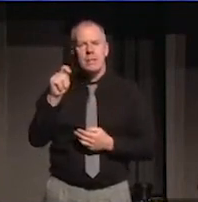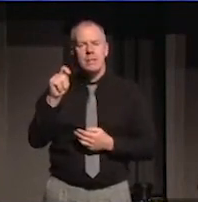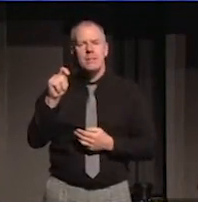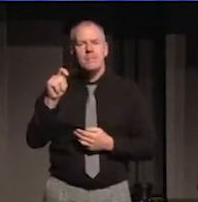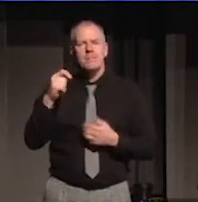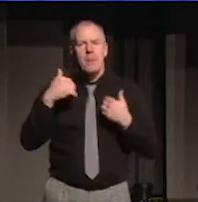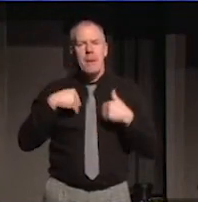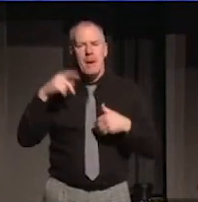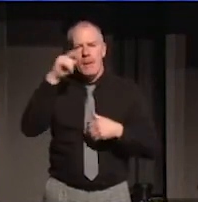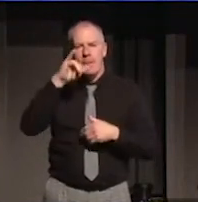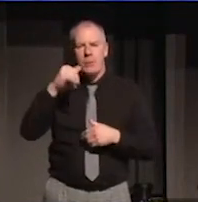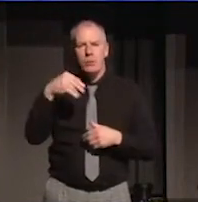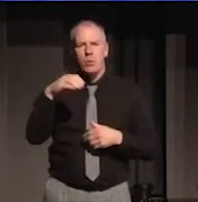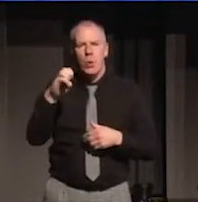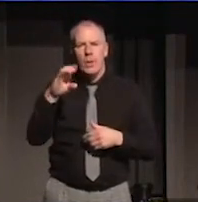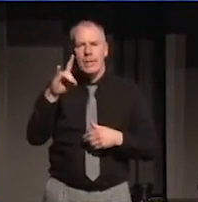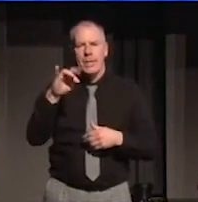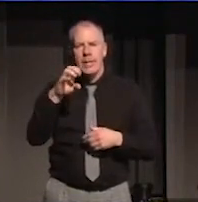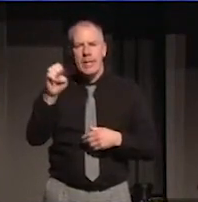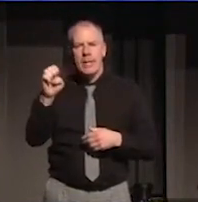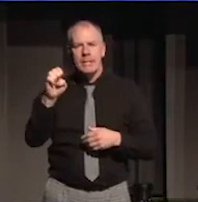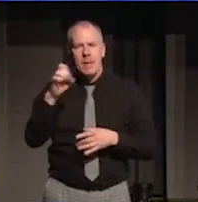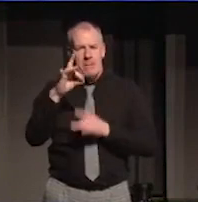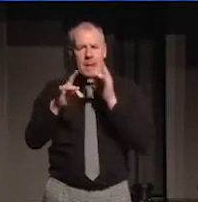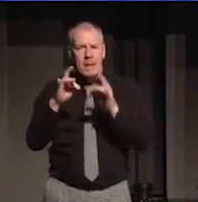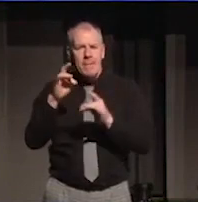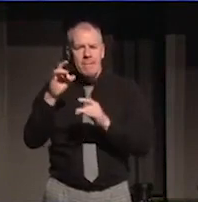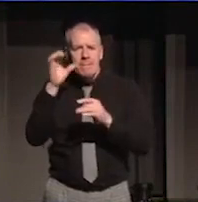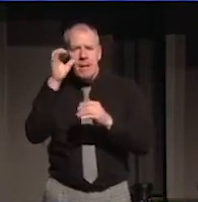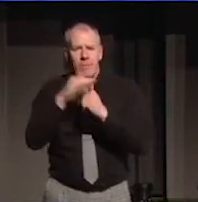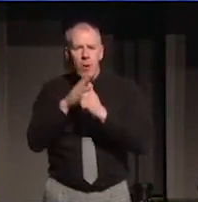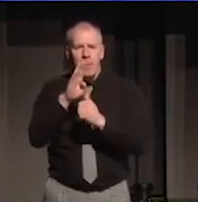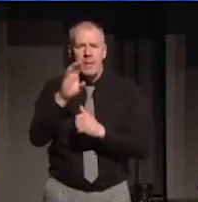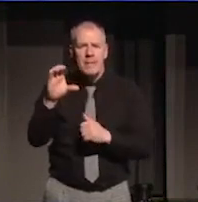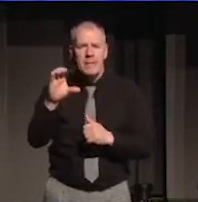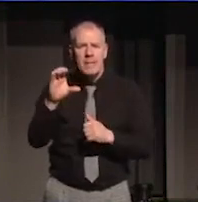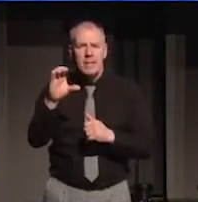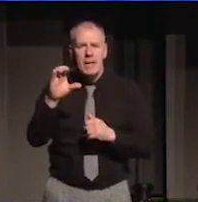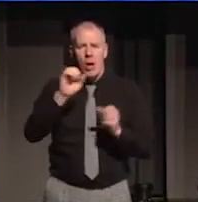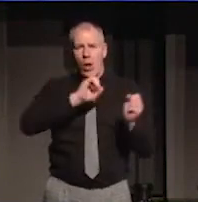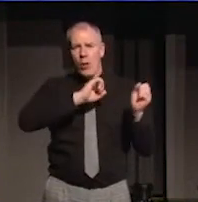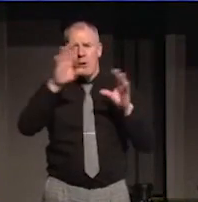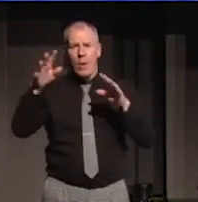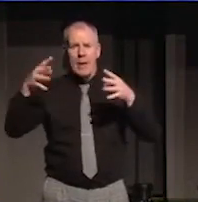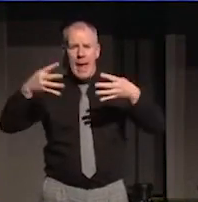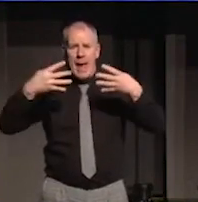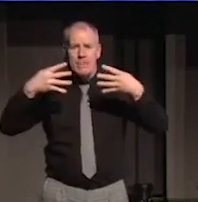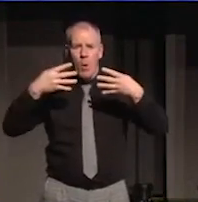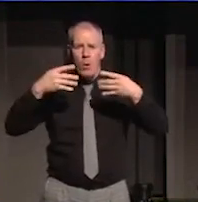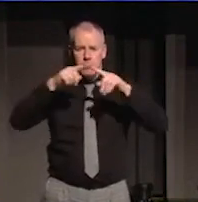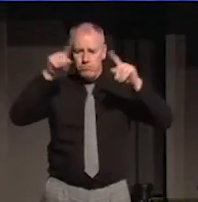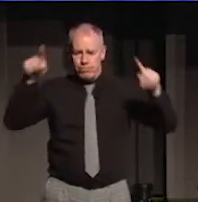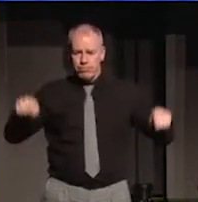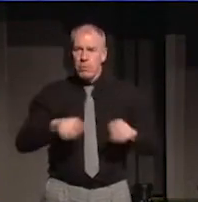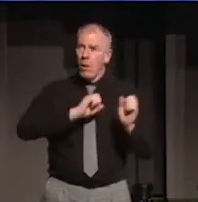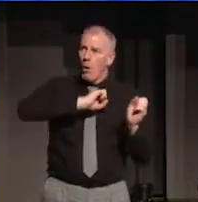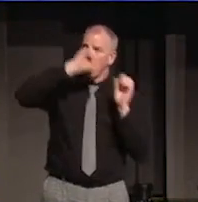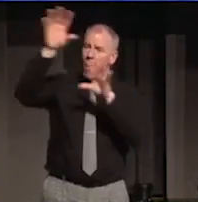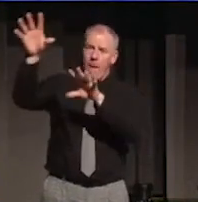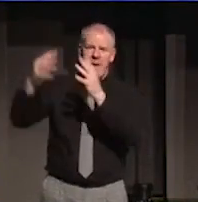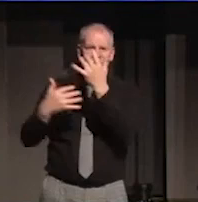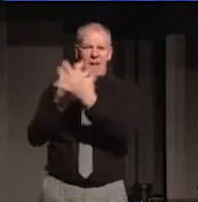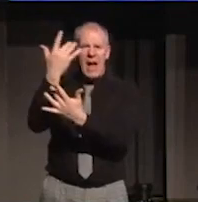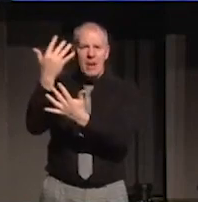was making for the BBC. And before I knew it I was helping him throw a busted headboard on top. On the